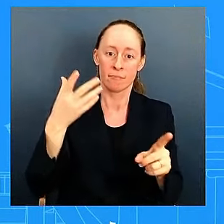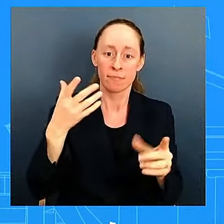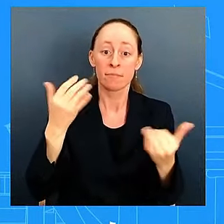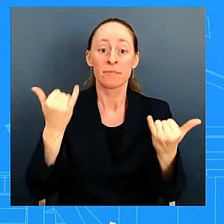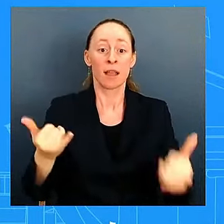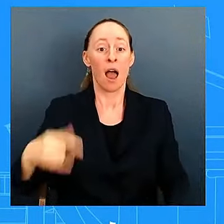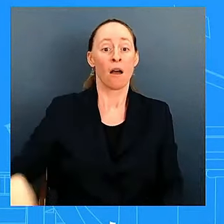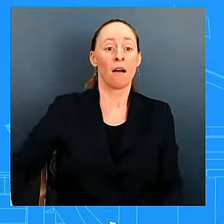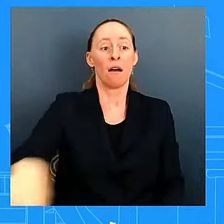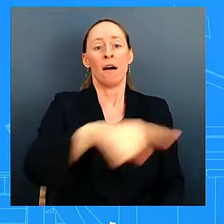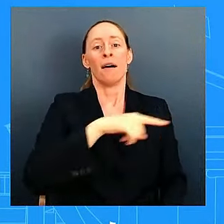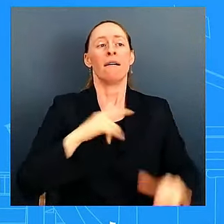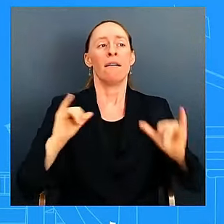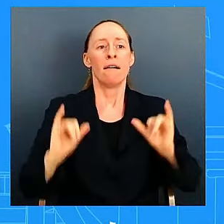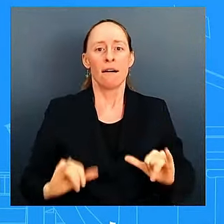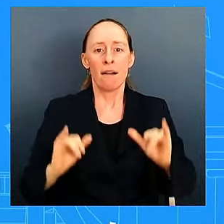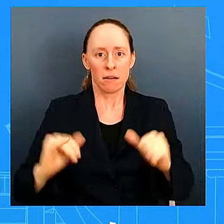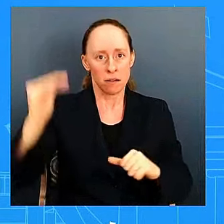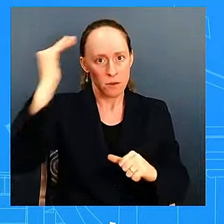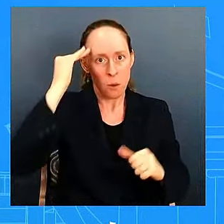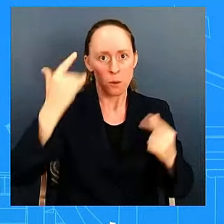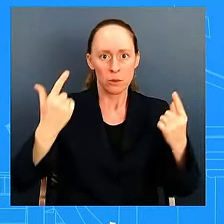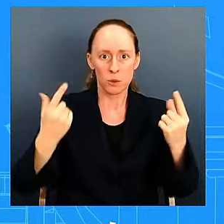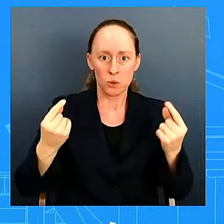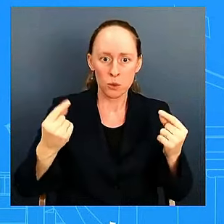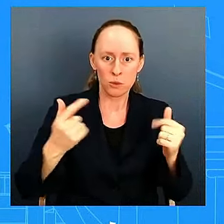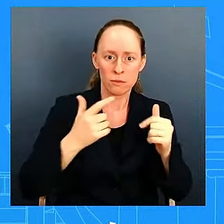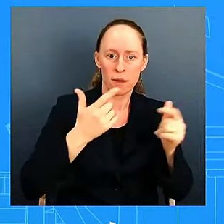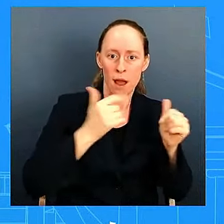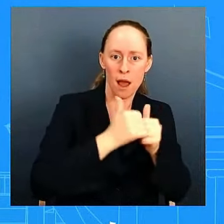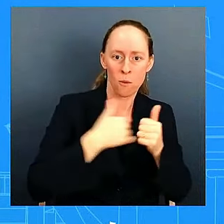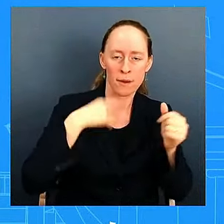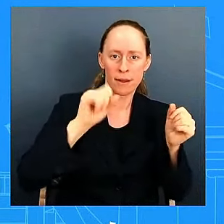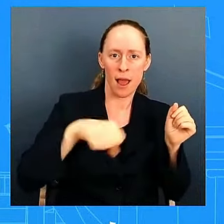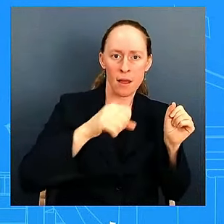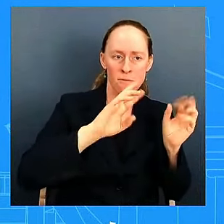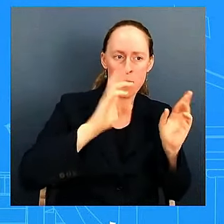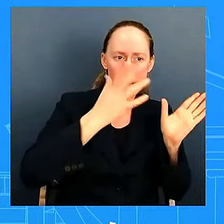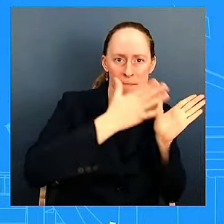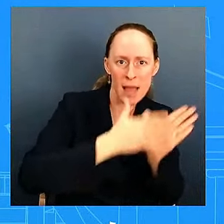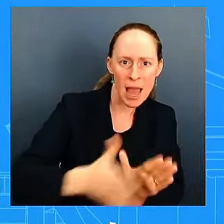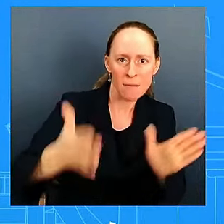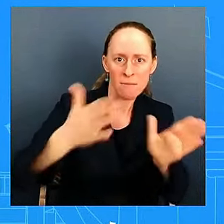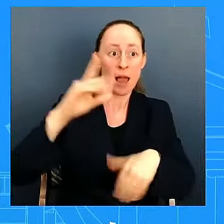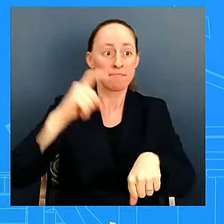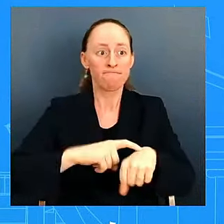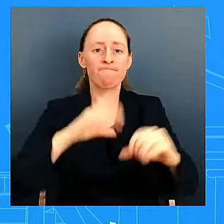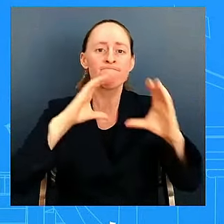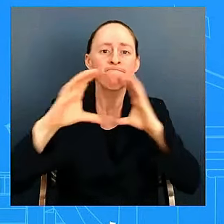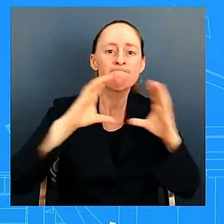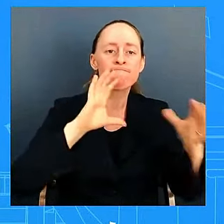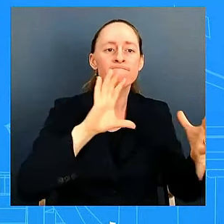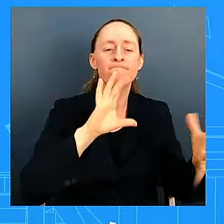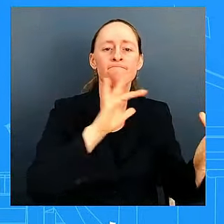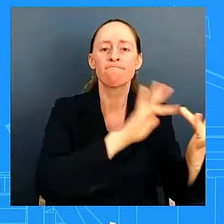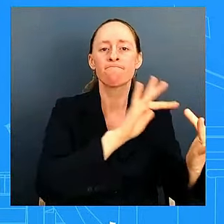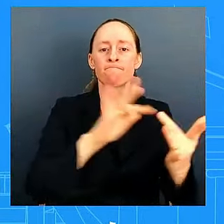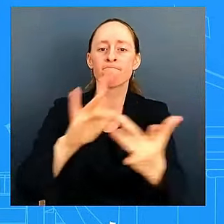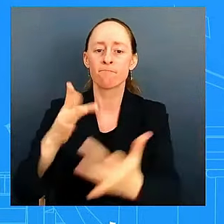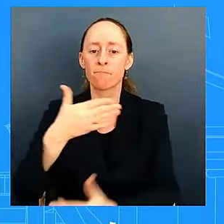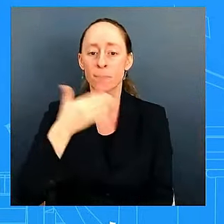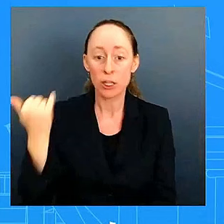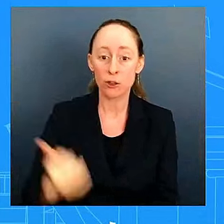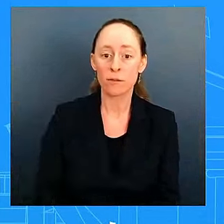amongst all of us and what is available also is incredibly important i do want to read a quote because this is really important to uh ed's